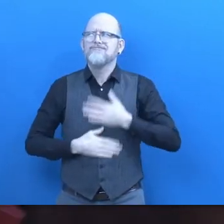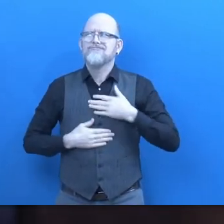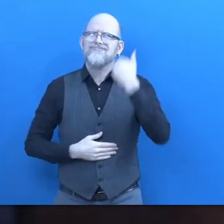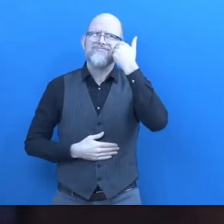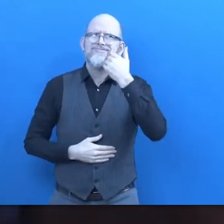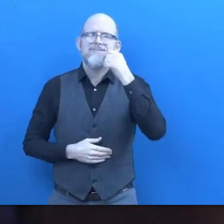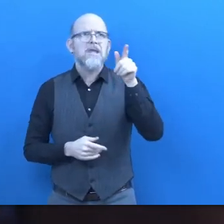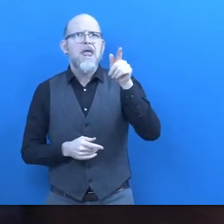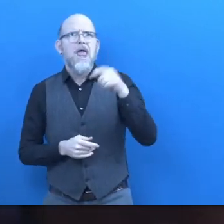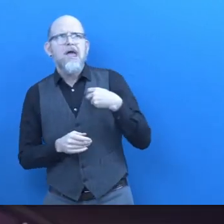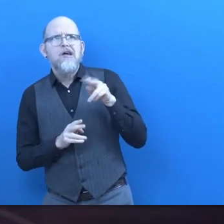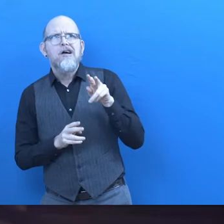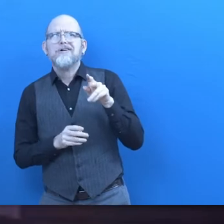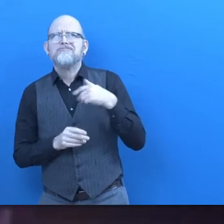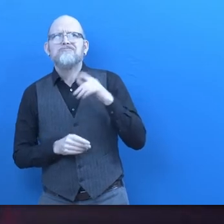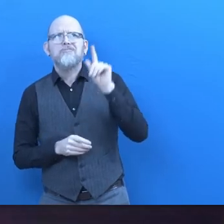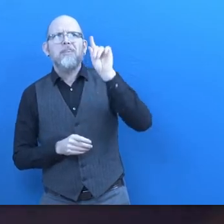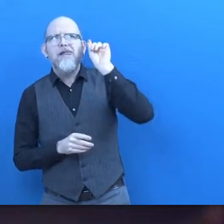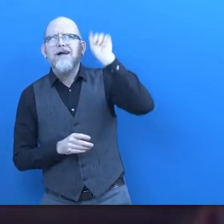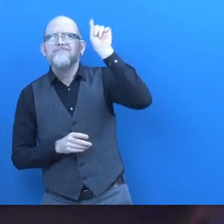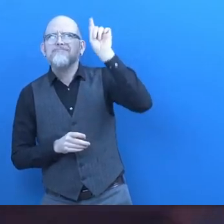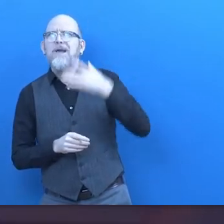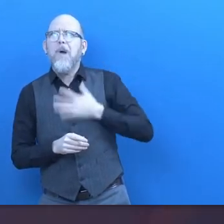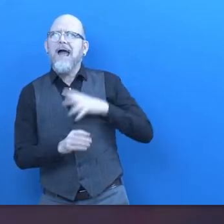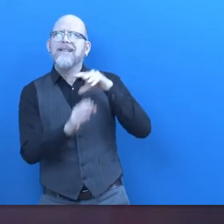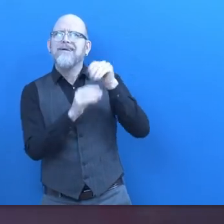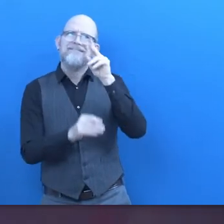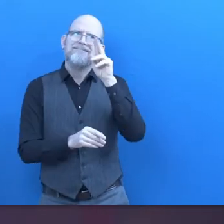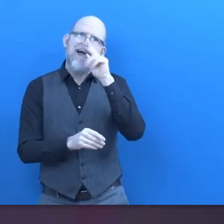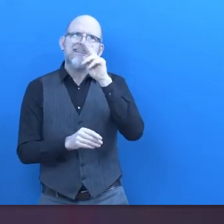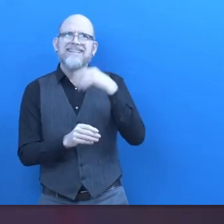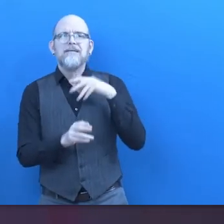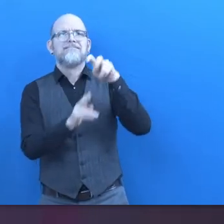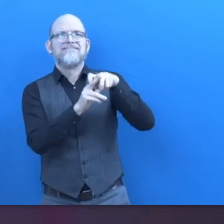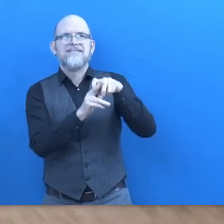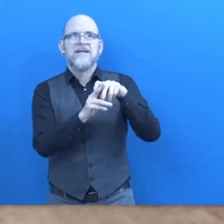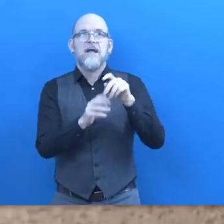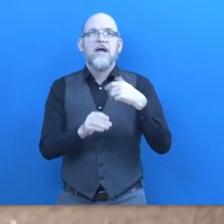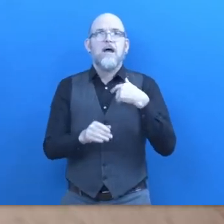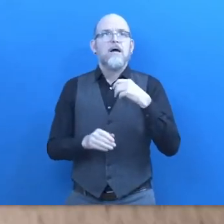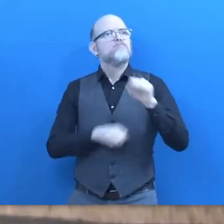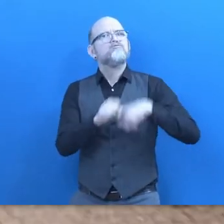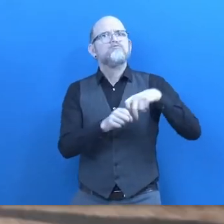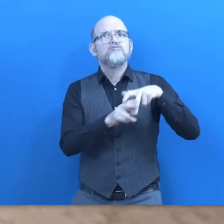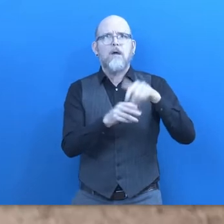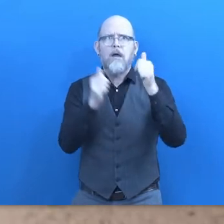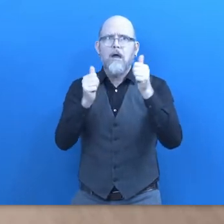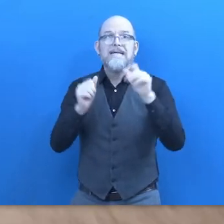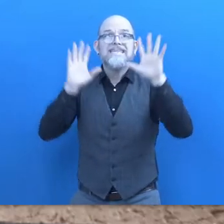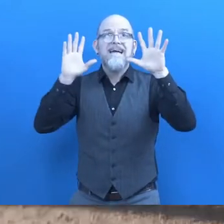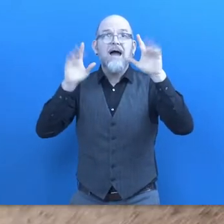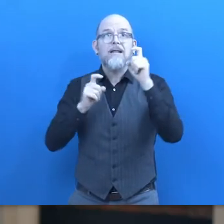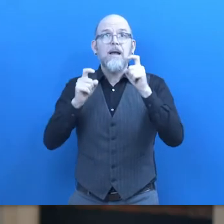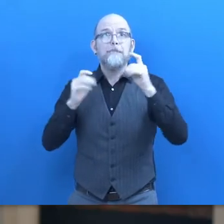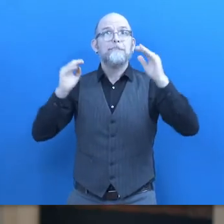fun and I lost another 20 pounds doing spin classes and then I finally was at a weight that I was comfortable running I started